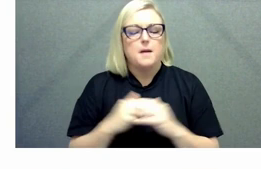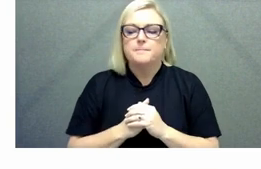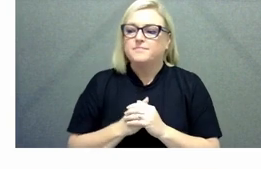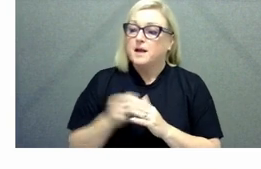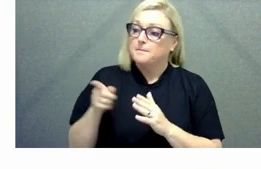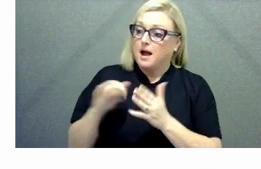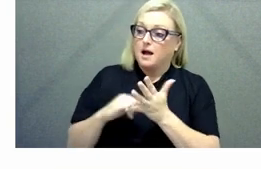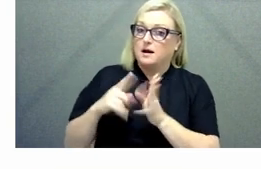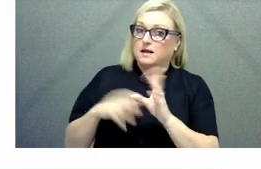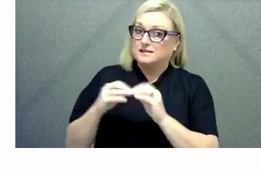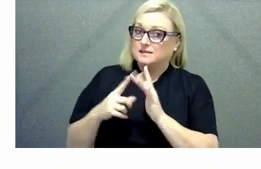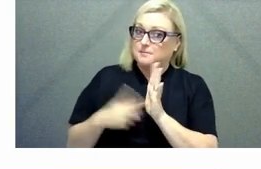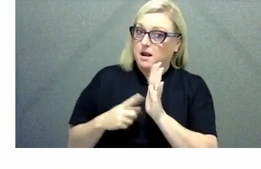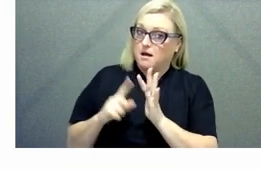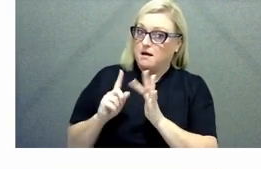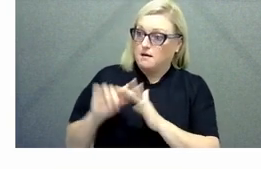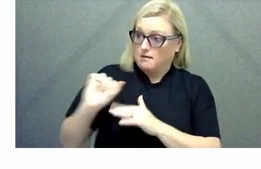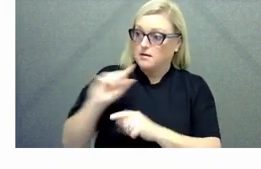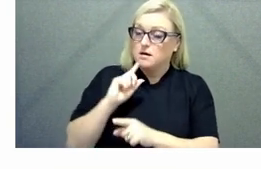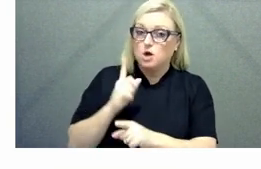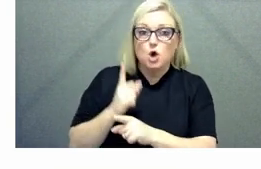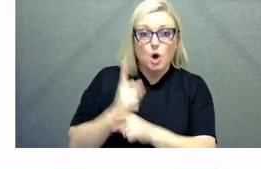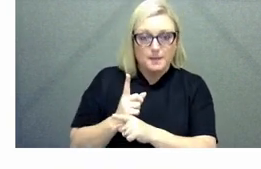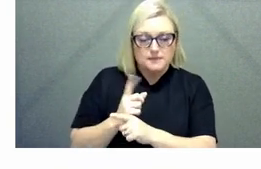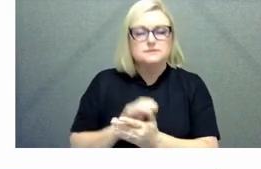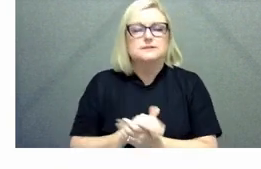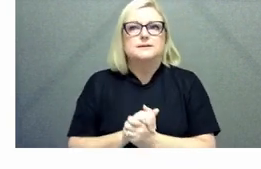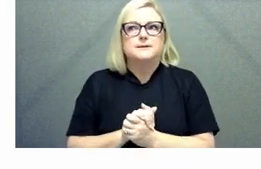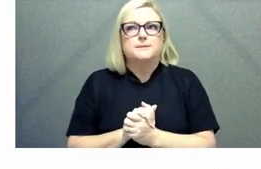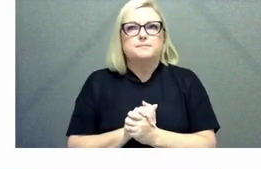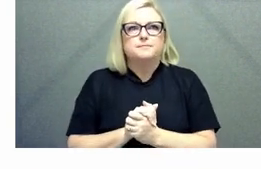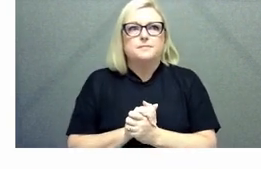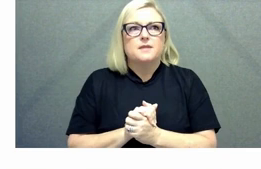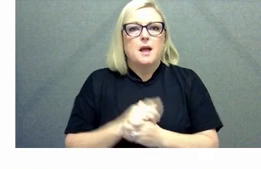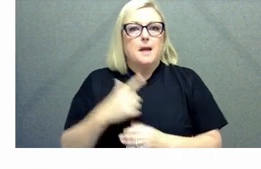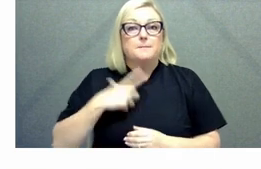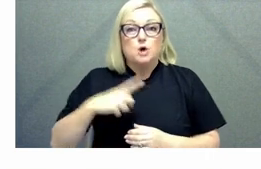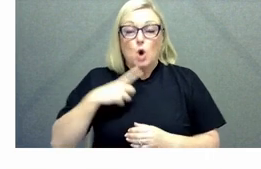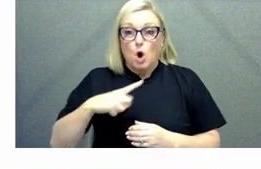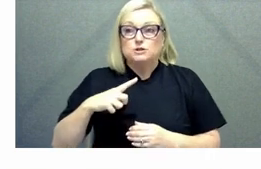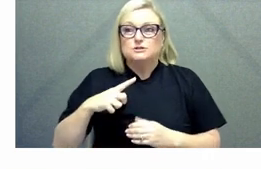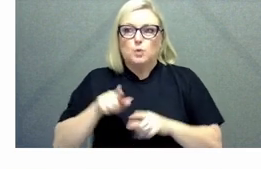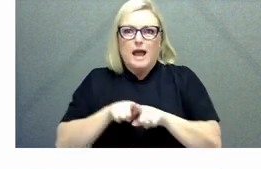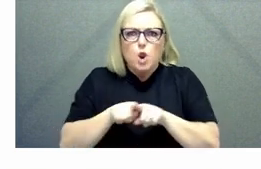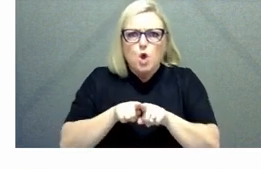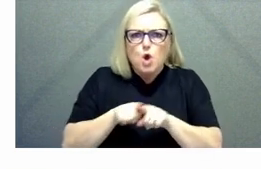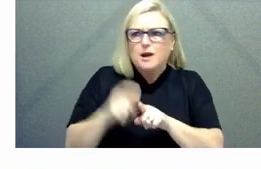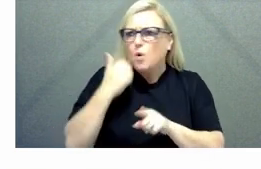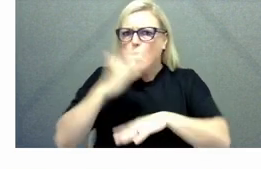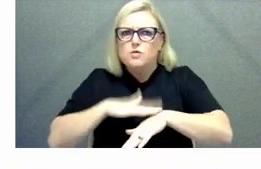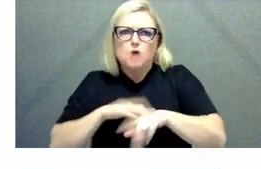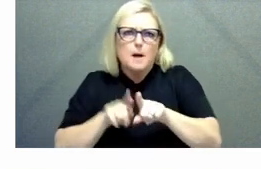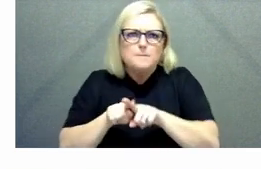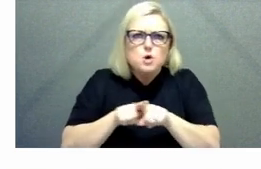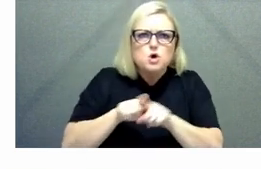it it also goes to being a learning organization having a learning mindset wanting to get better at stuff